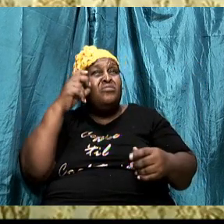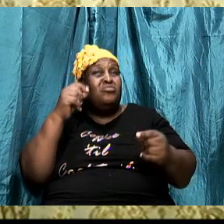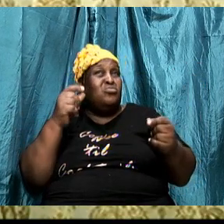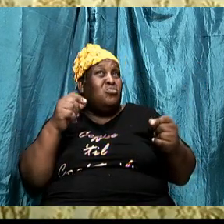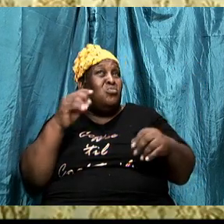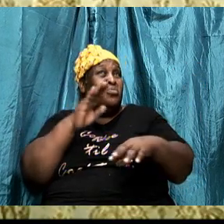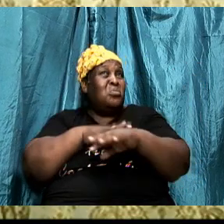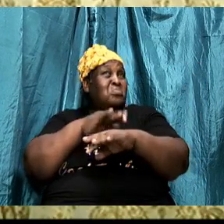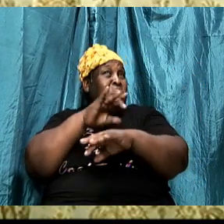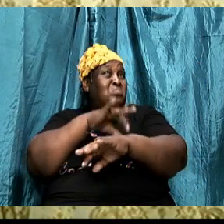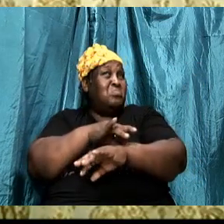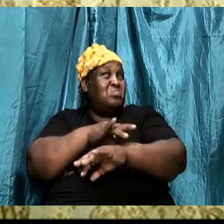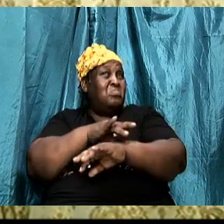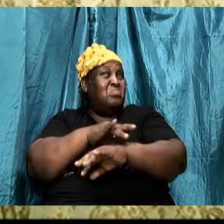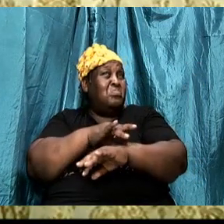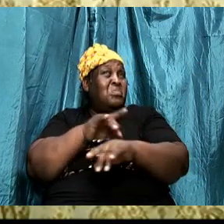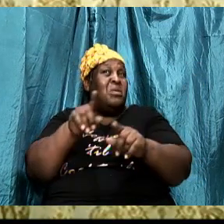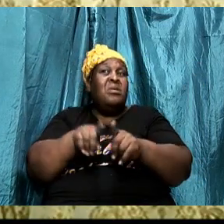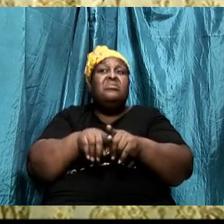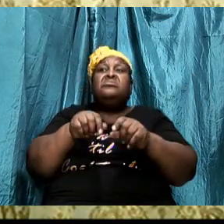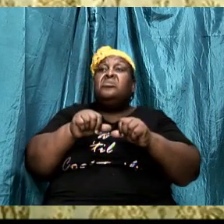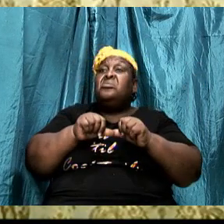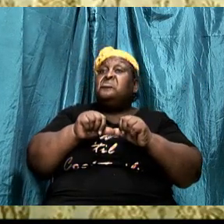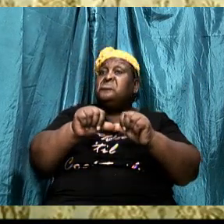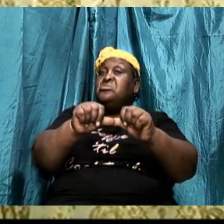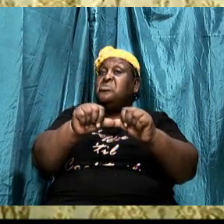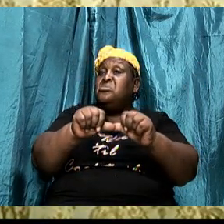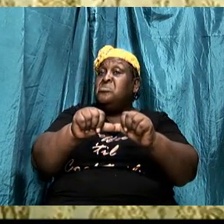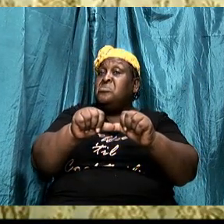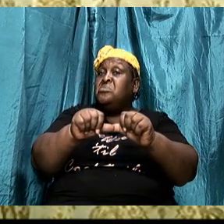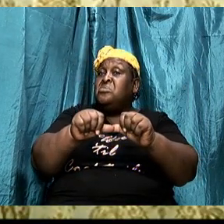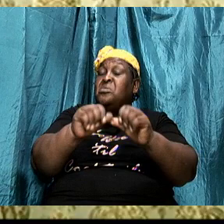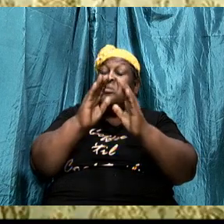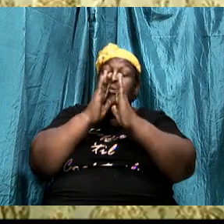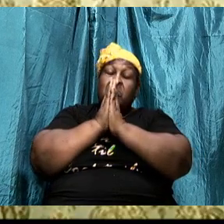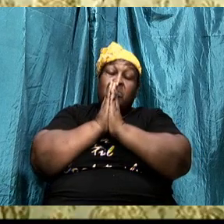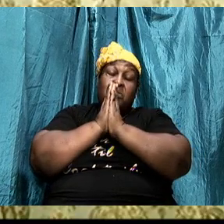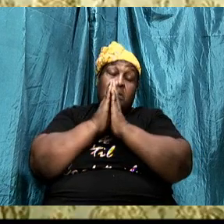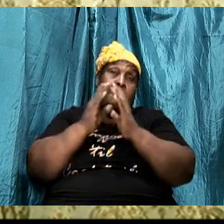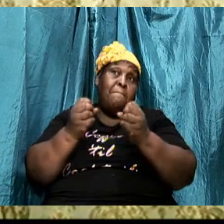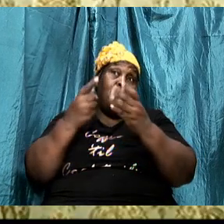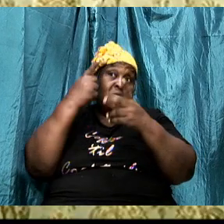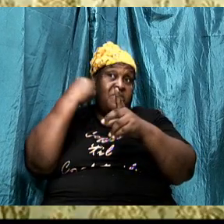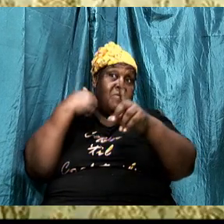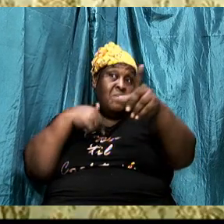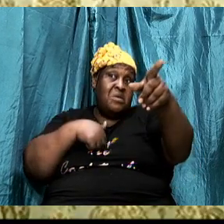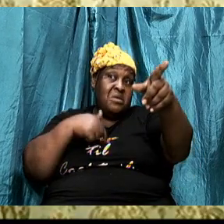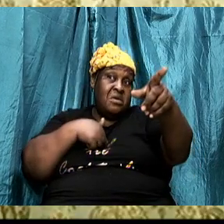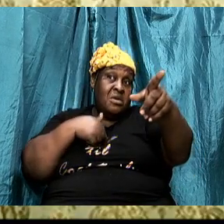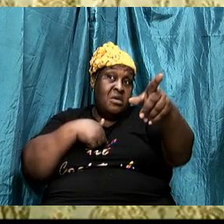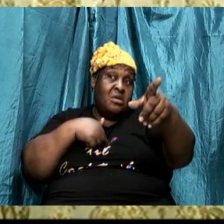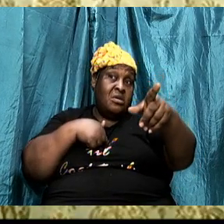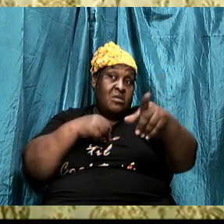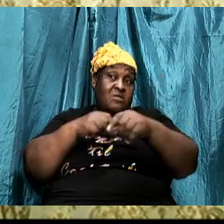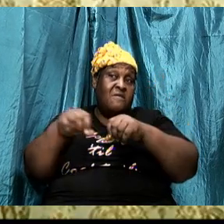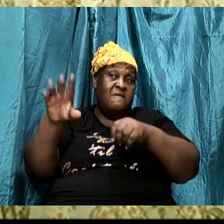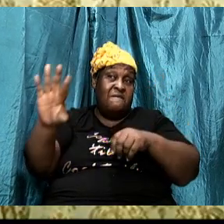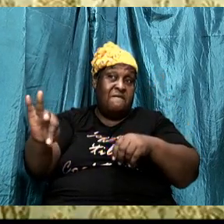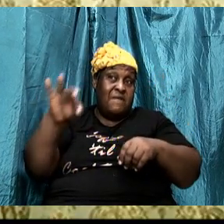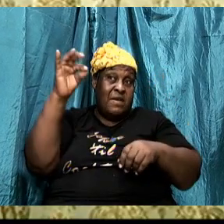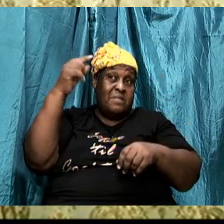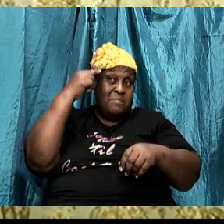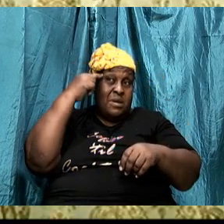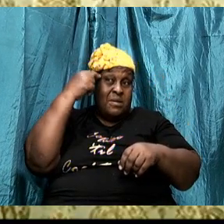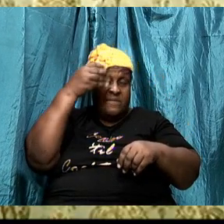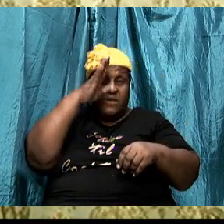as we go through the lesson, I want us to pray much. Pray much for me, you know, that I find the mind of God. Pray much, you know, that the